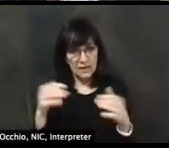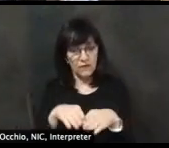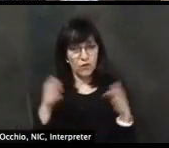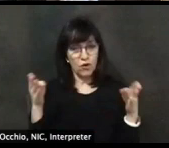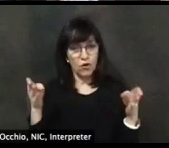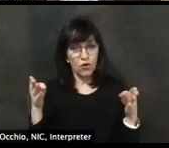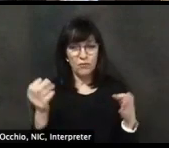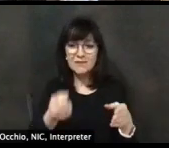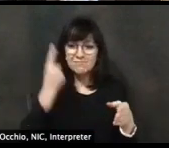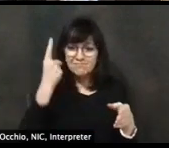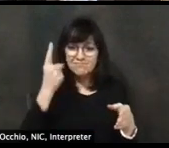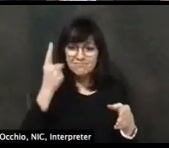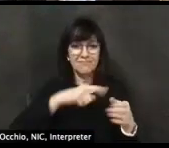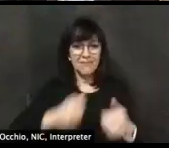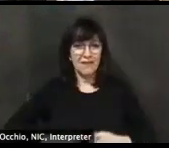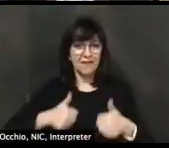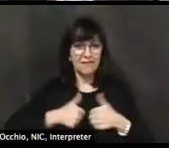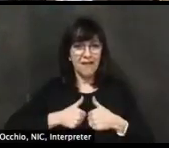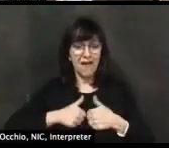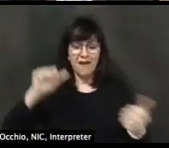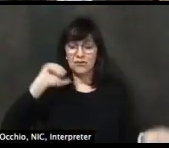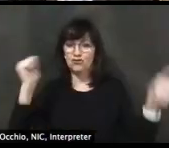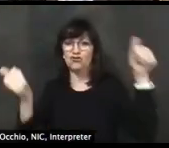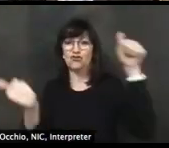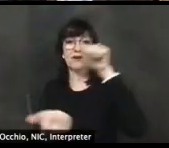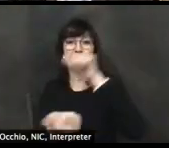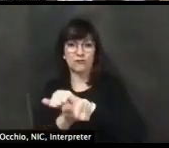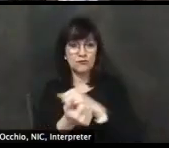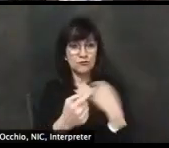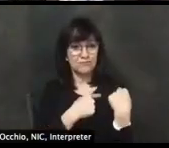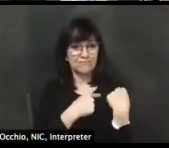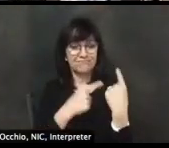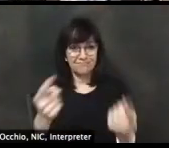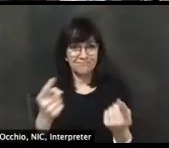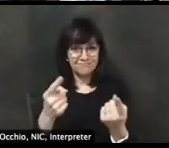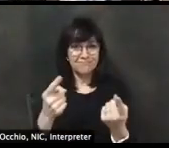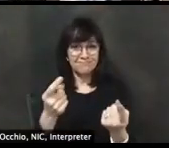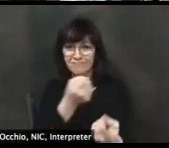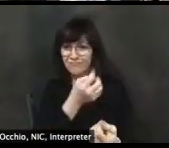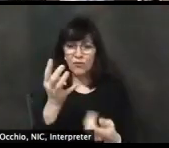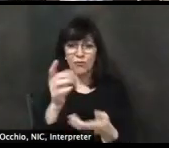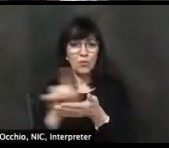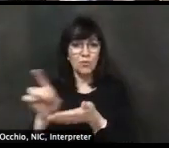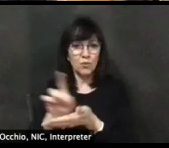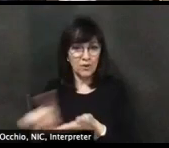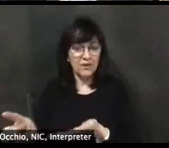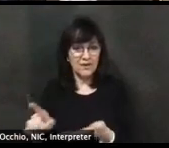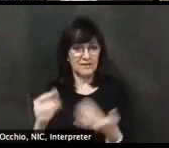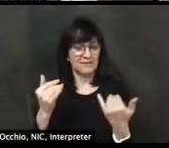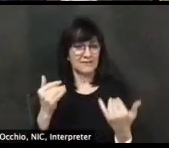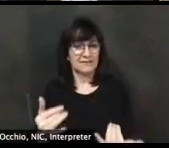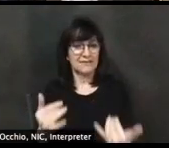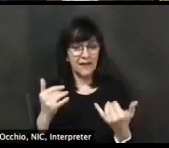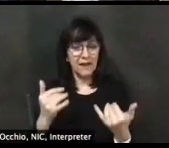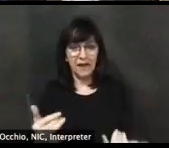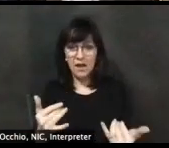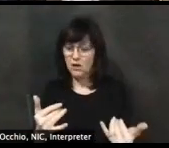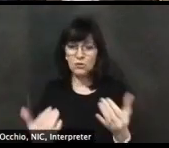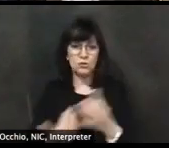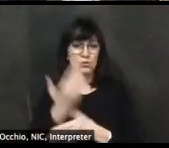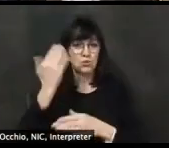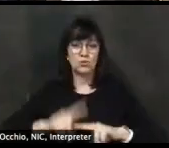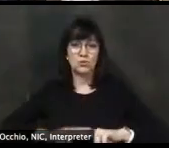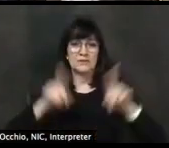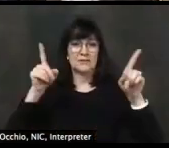few weeks. We've had to operate totally differently and pretty much have been upended. So as we move forward and work toward creating a plan to